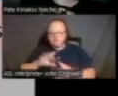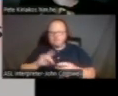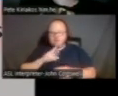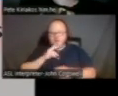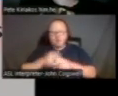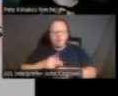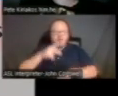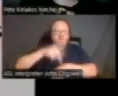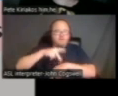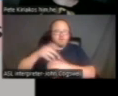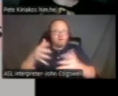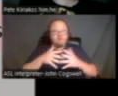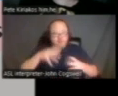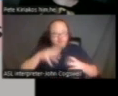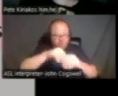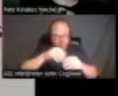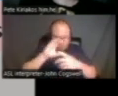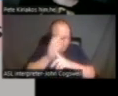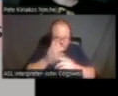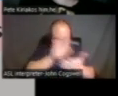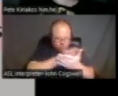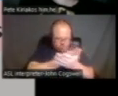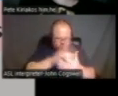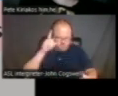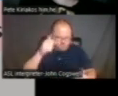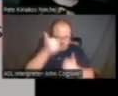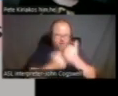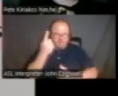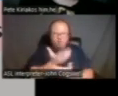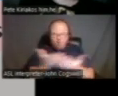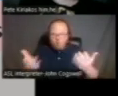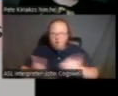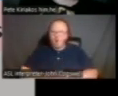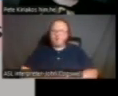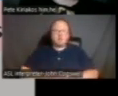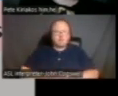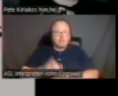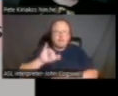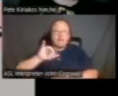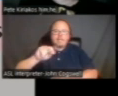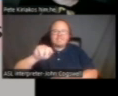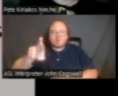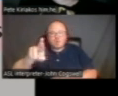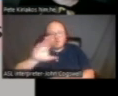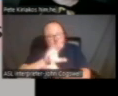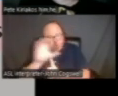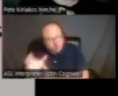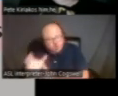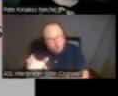Philippine American Intercultural School. But it's for everyone. It's intercultural,